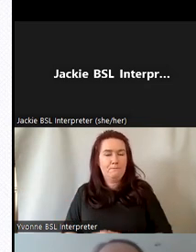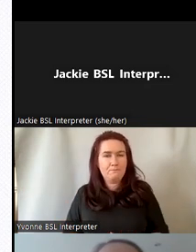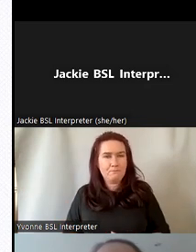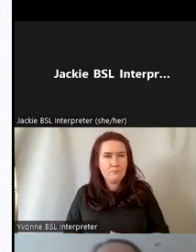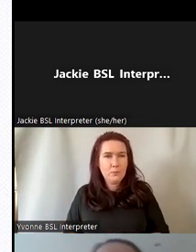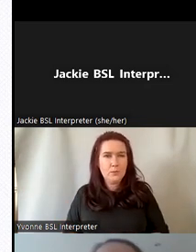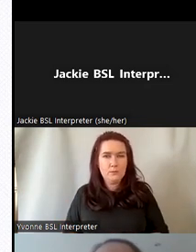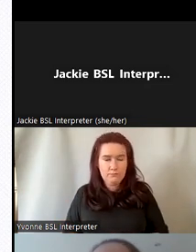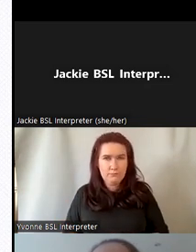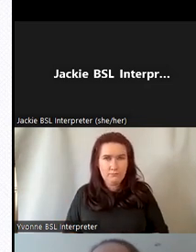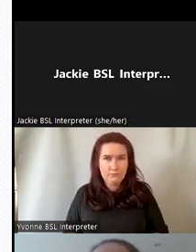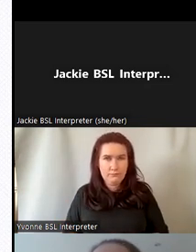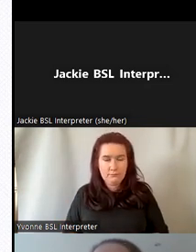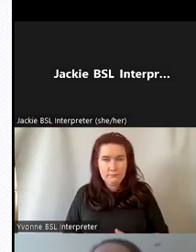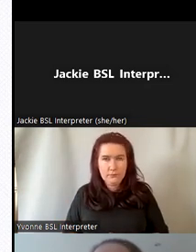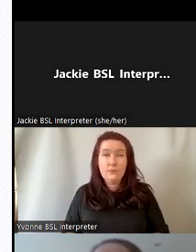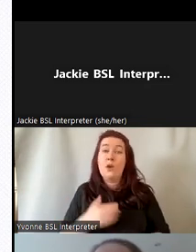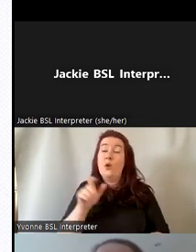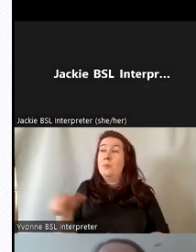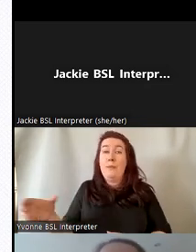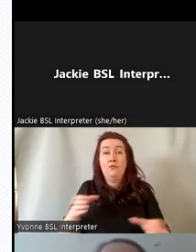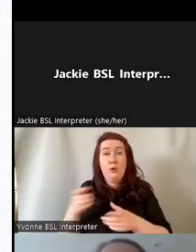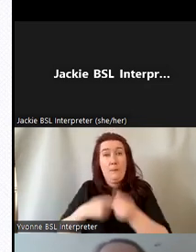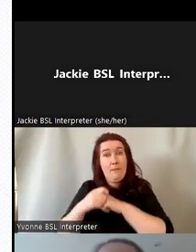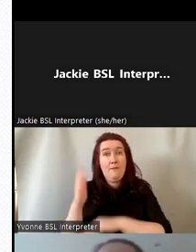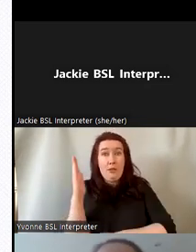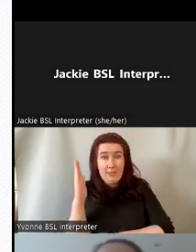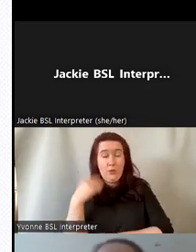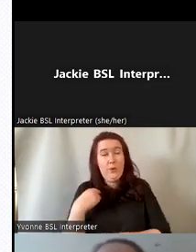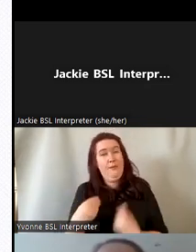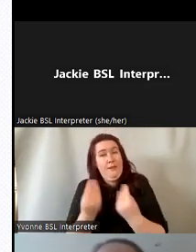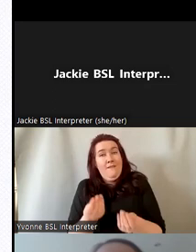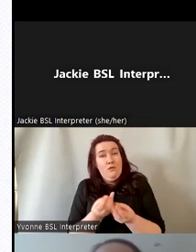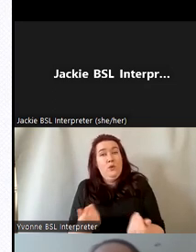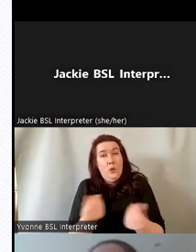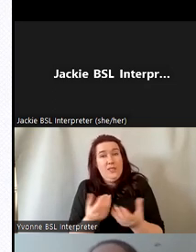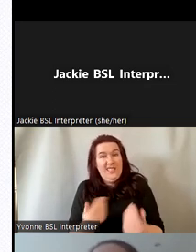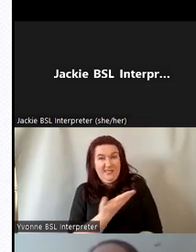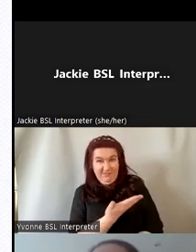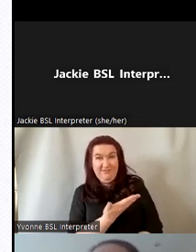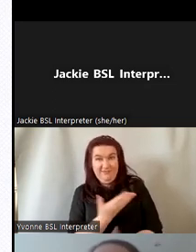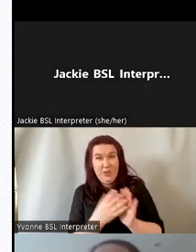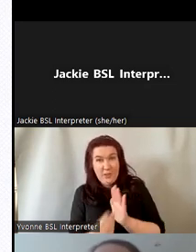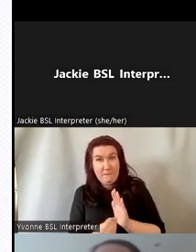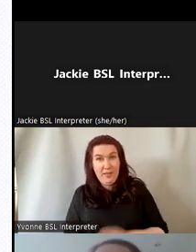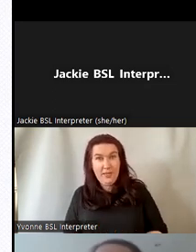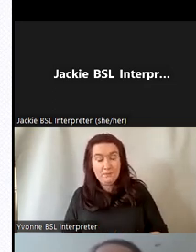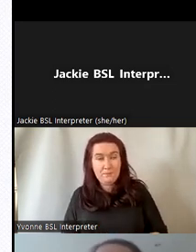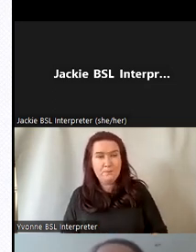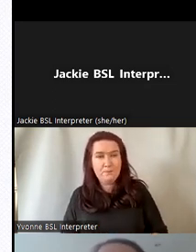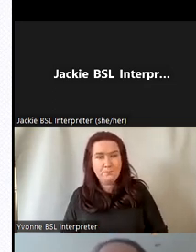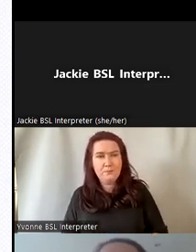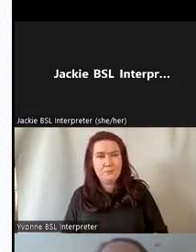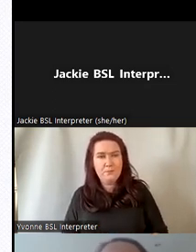um recruits were provided with a suite of resources and here's some examples um again created by our project officer